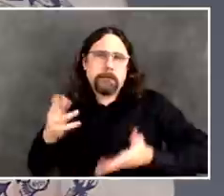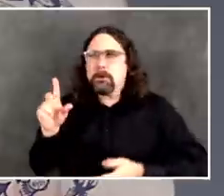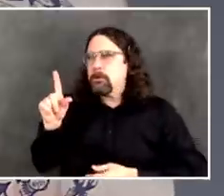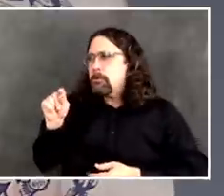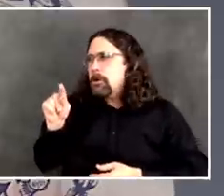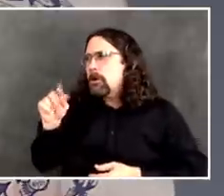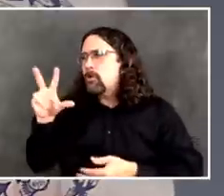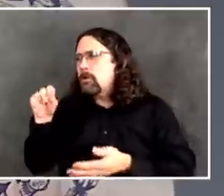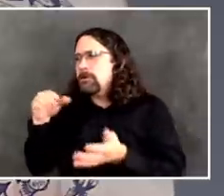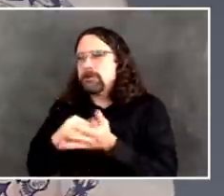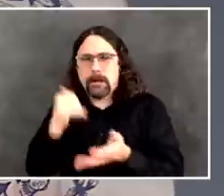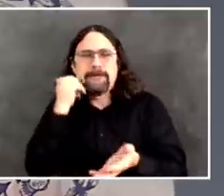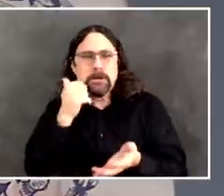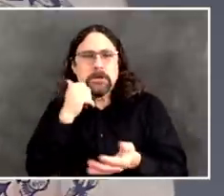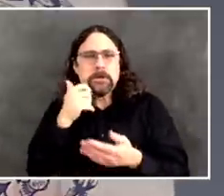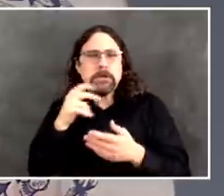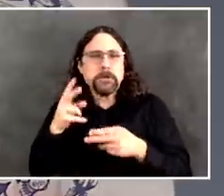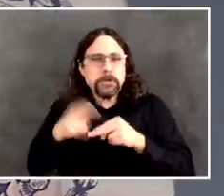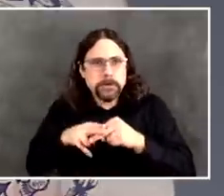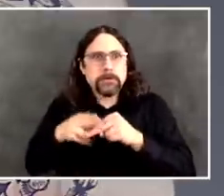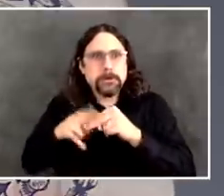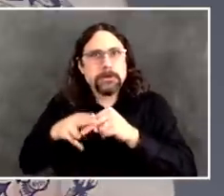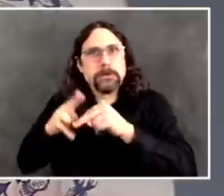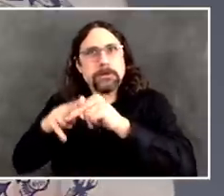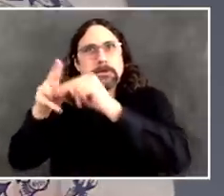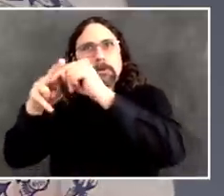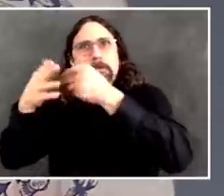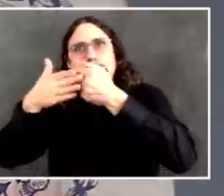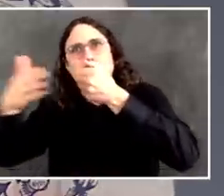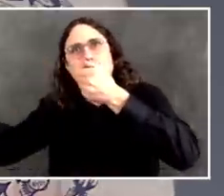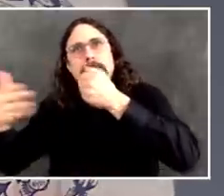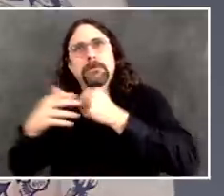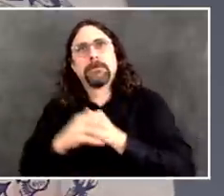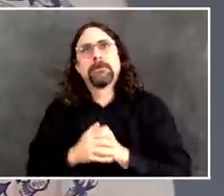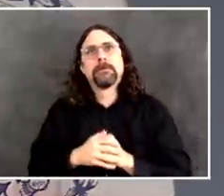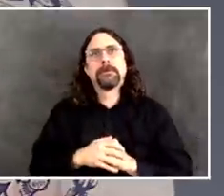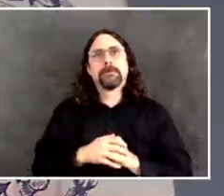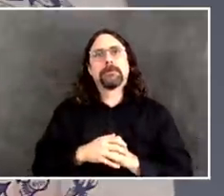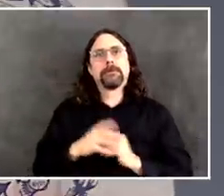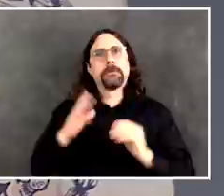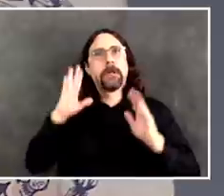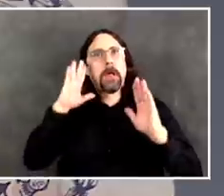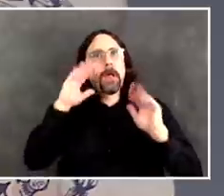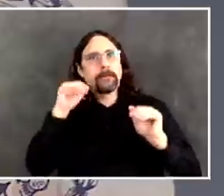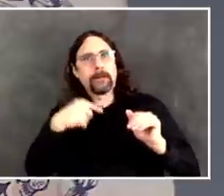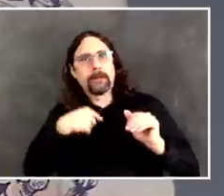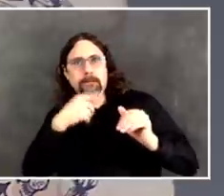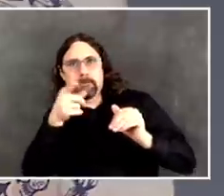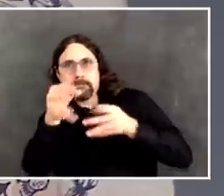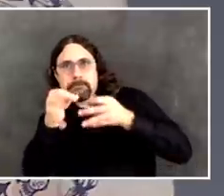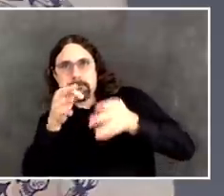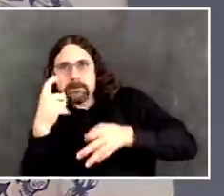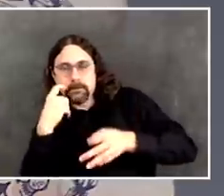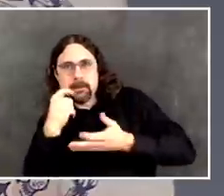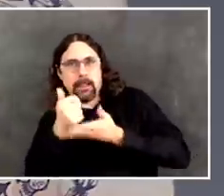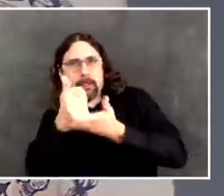that gives you some perspective about where we have been and where we're going now. Julia from the Post is up next. Julia.